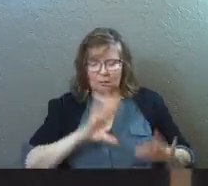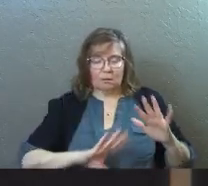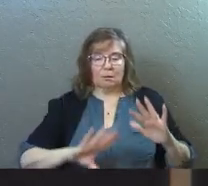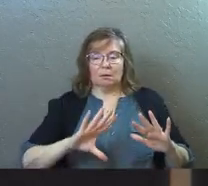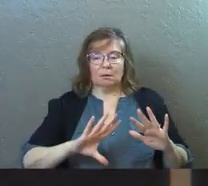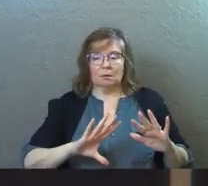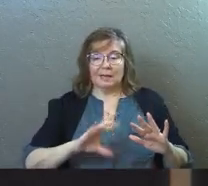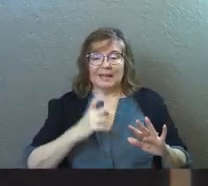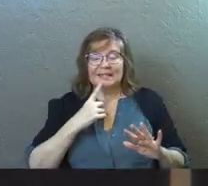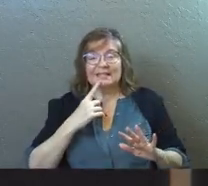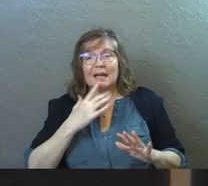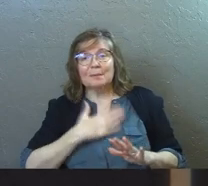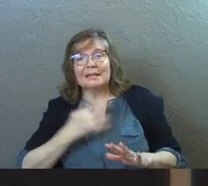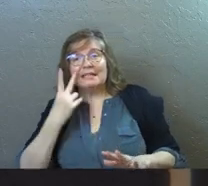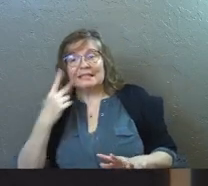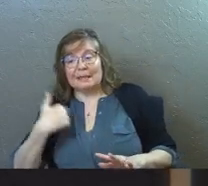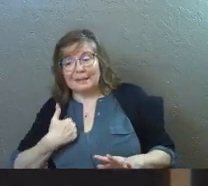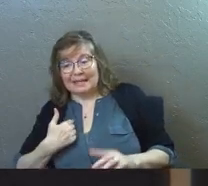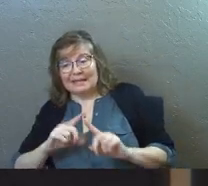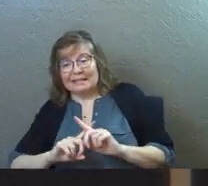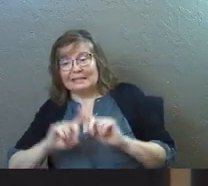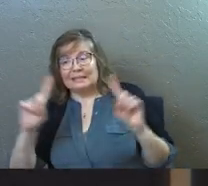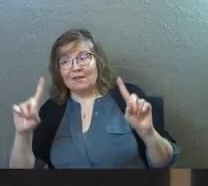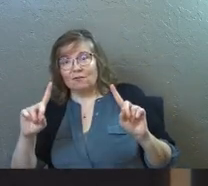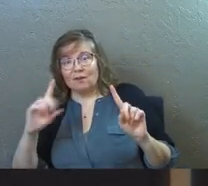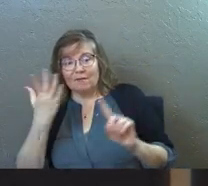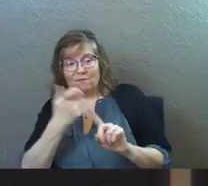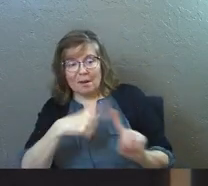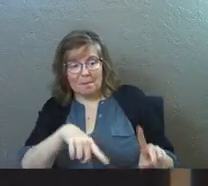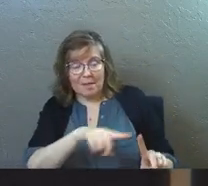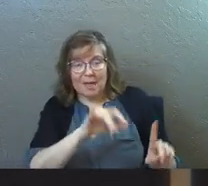today, please see me in the mix.